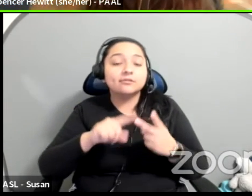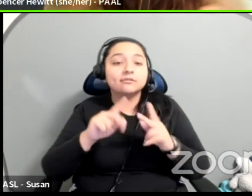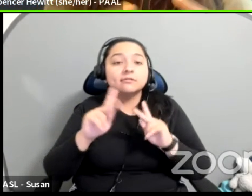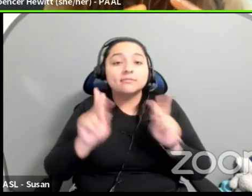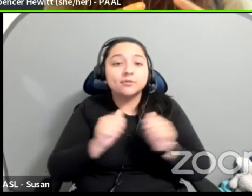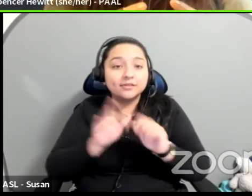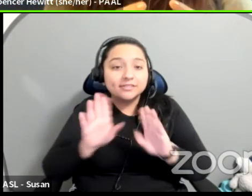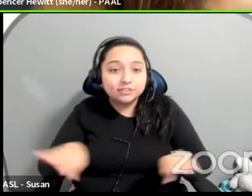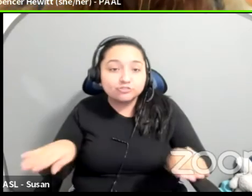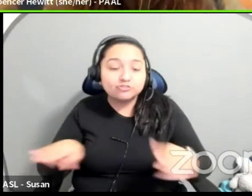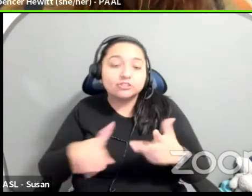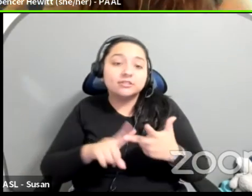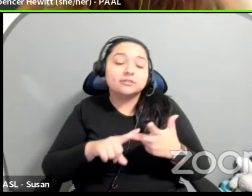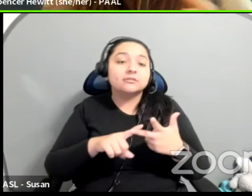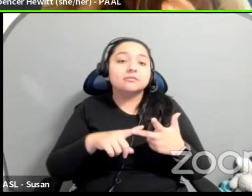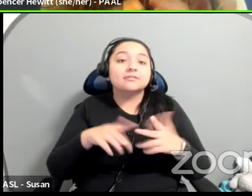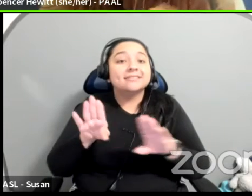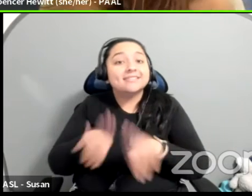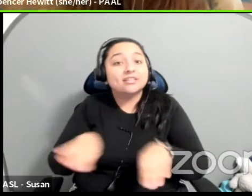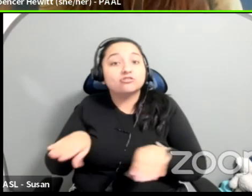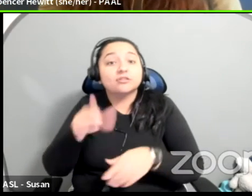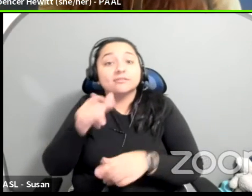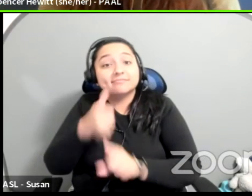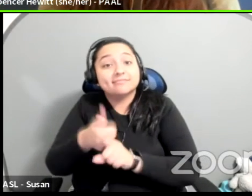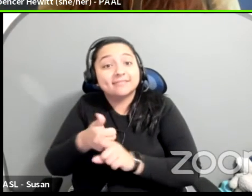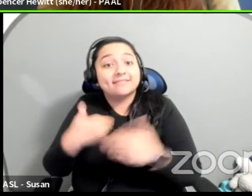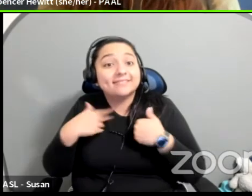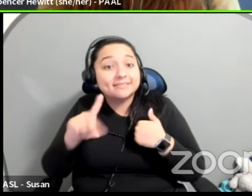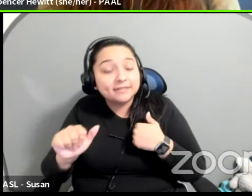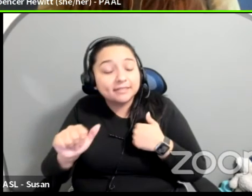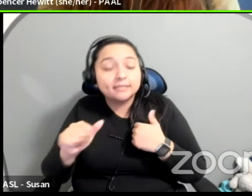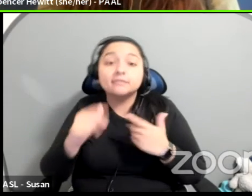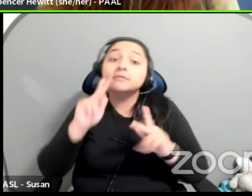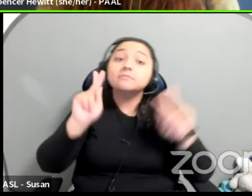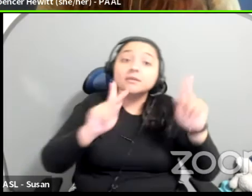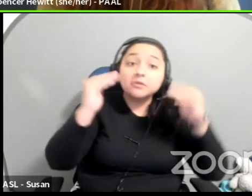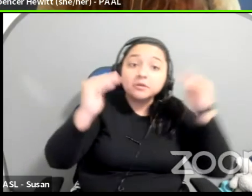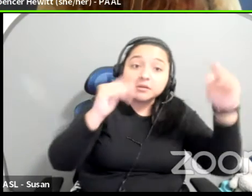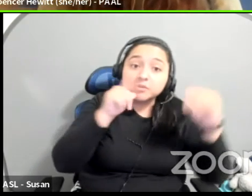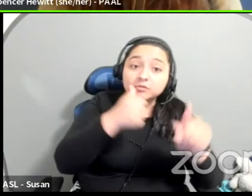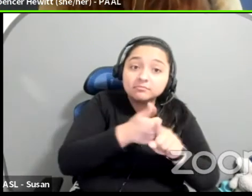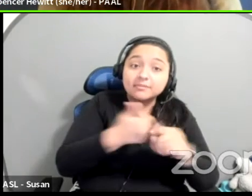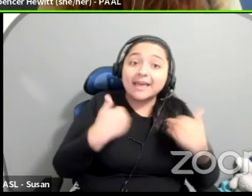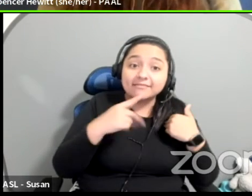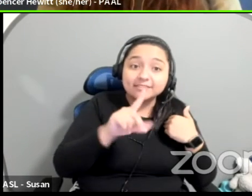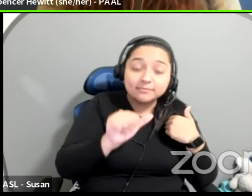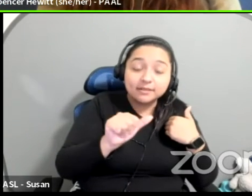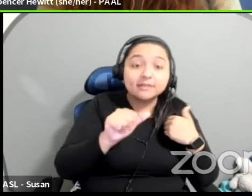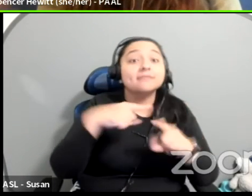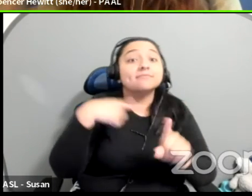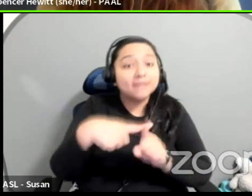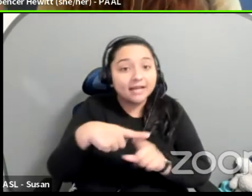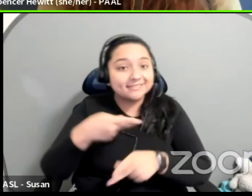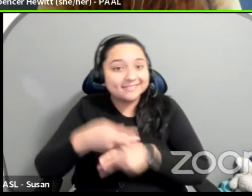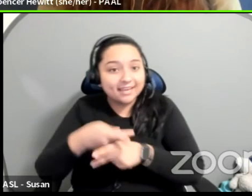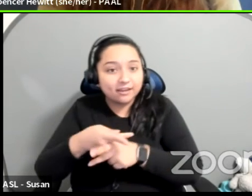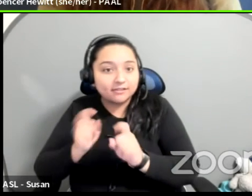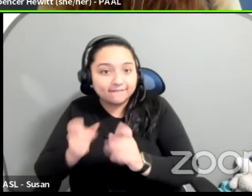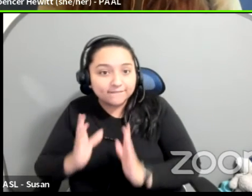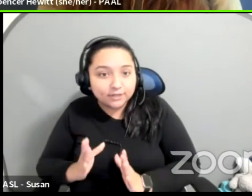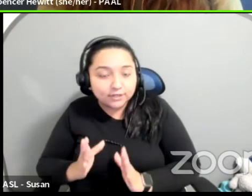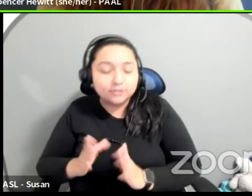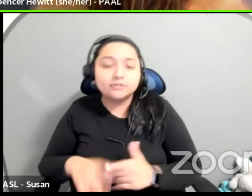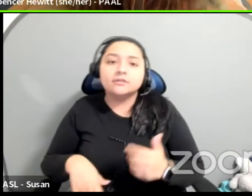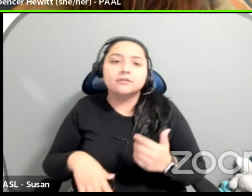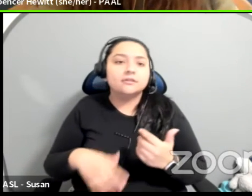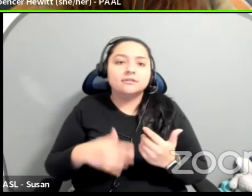folks with children in the disability community, folks with disabilities themselves who are also caregiving, um, and folks who engage with both aspects of